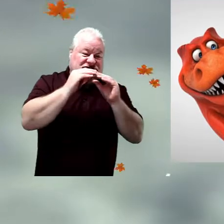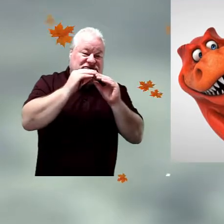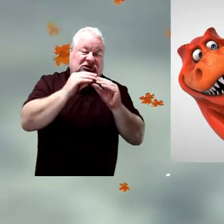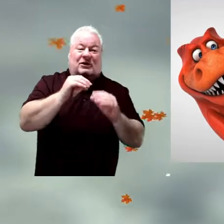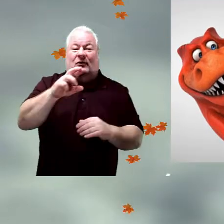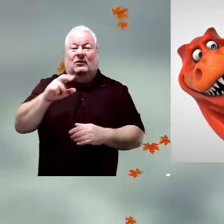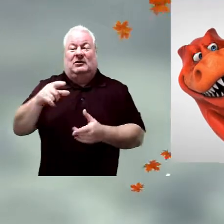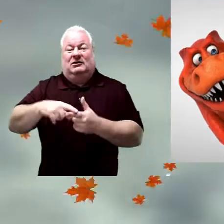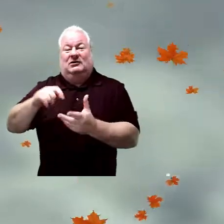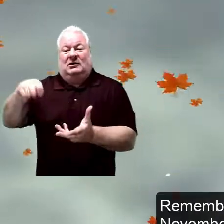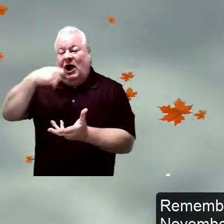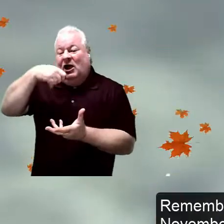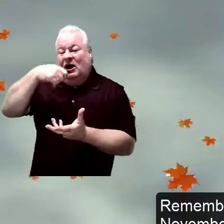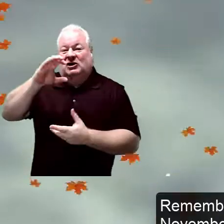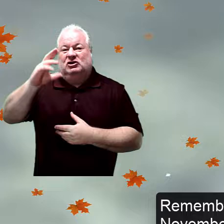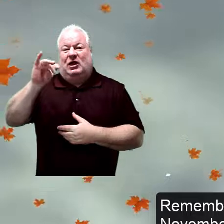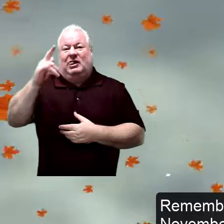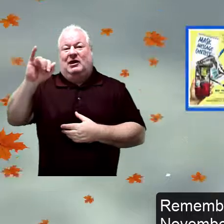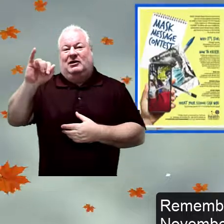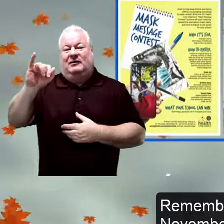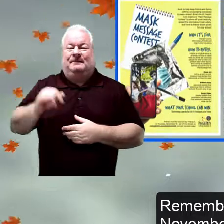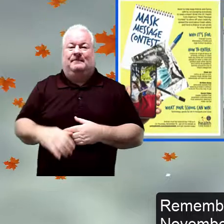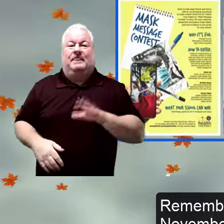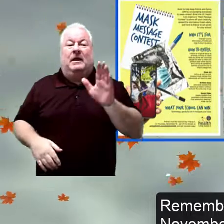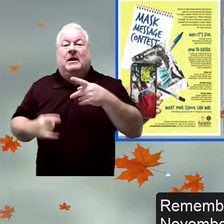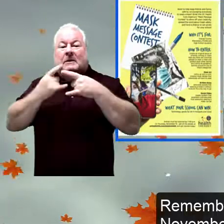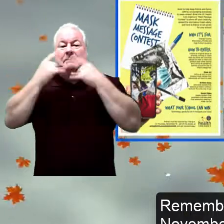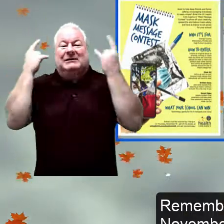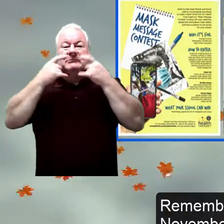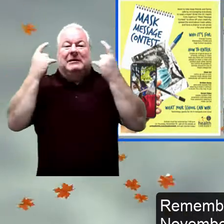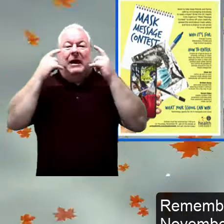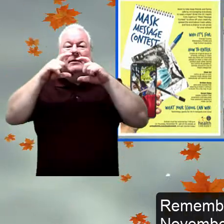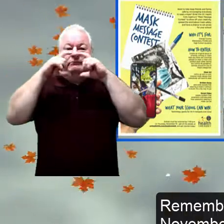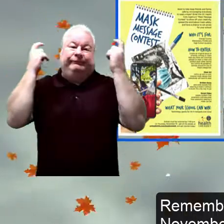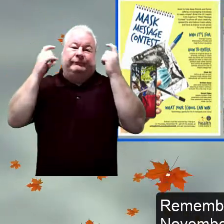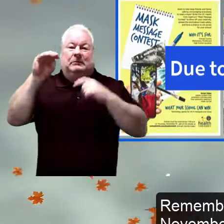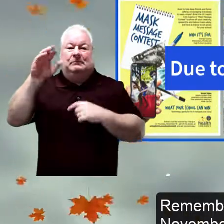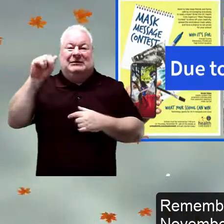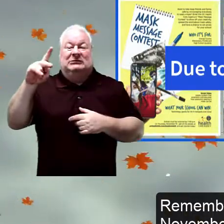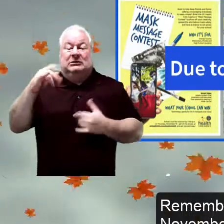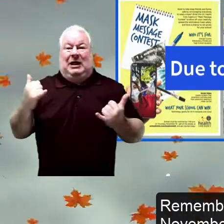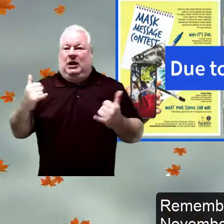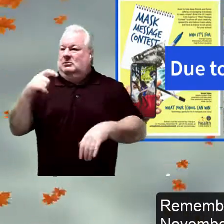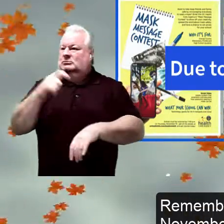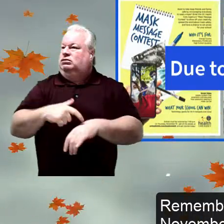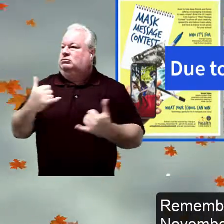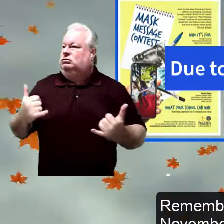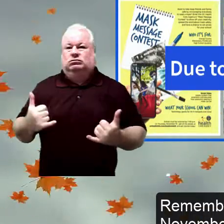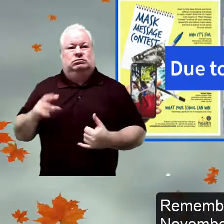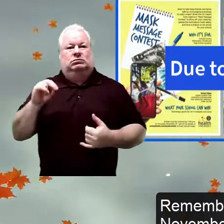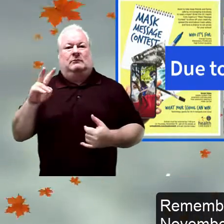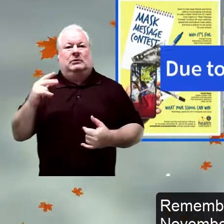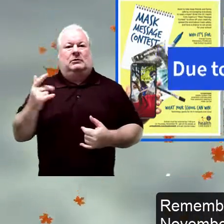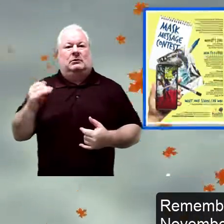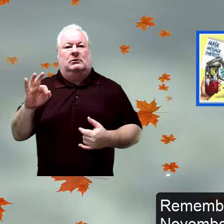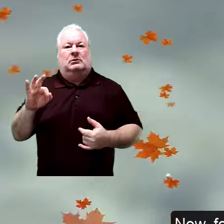delicious. Remember that our mask contest is due today, November